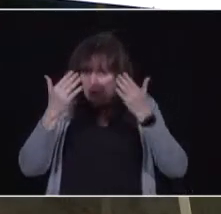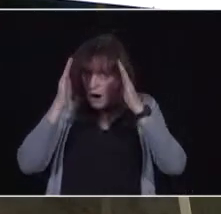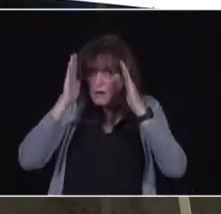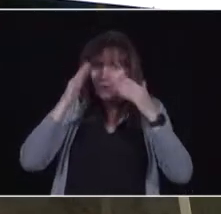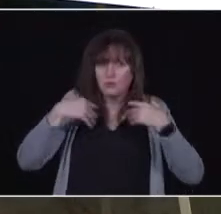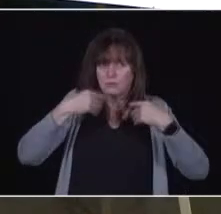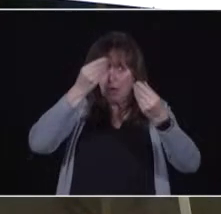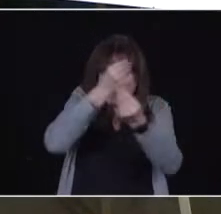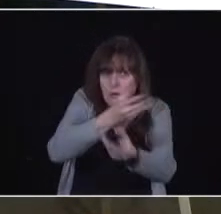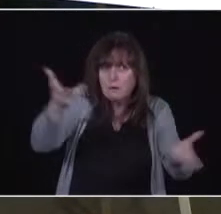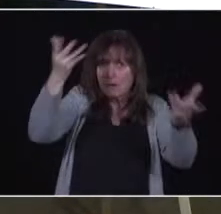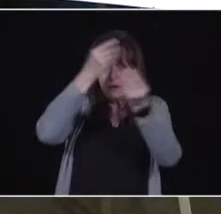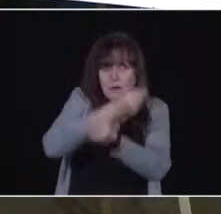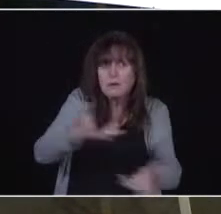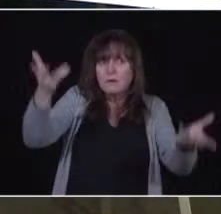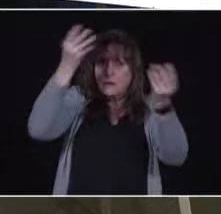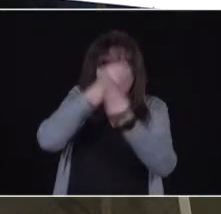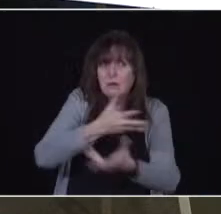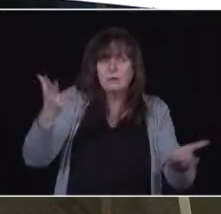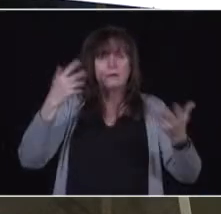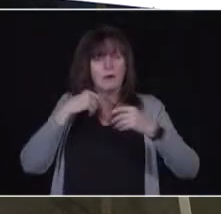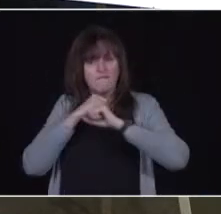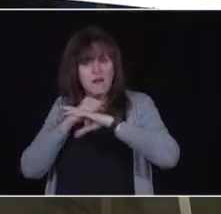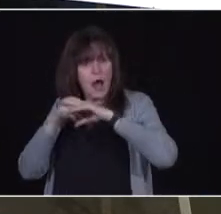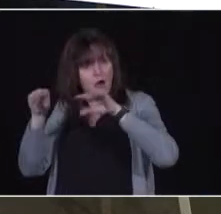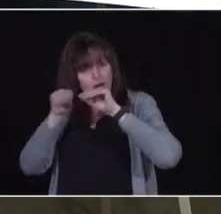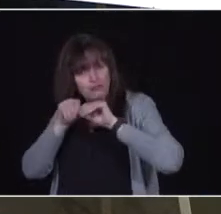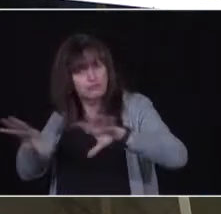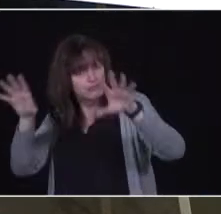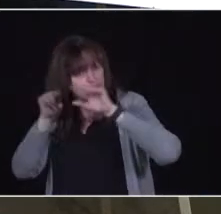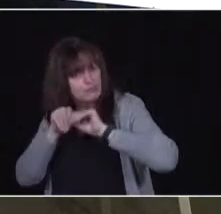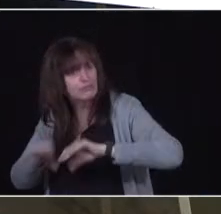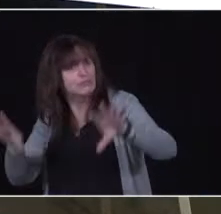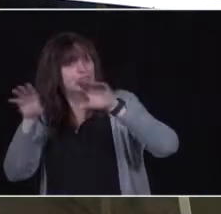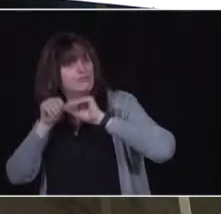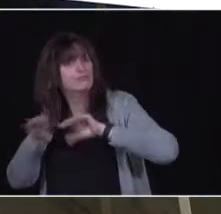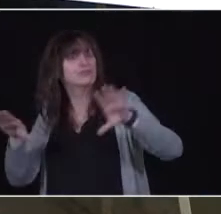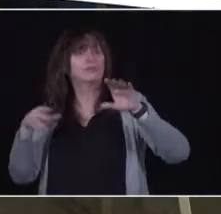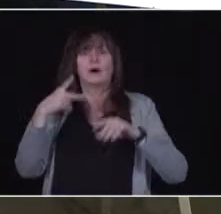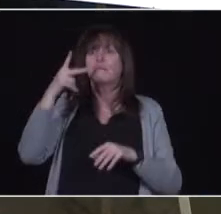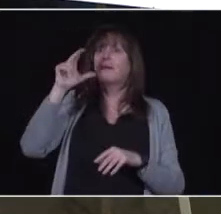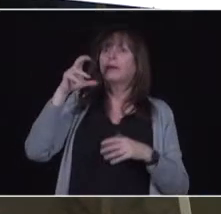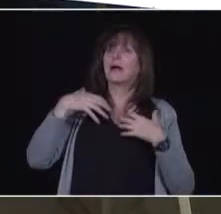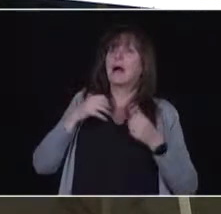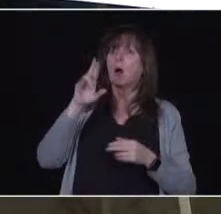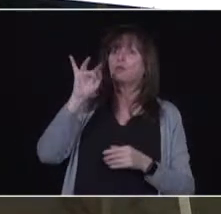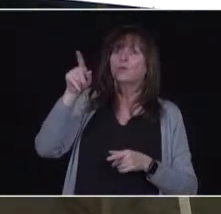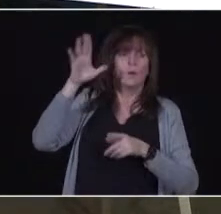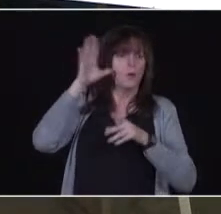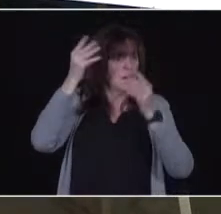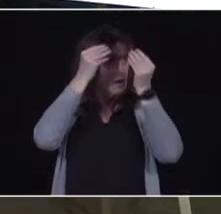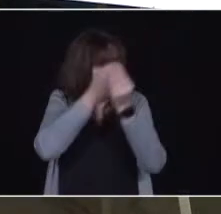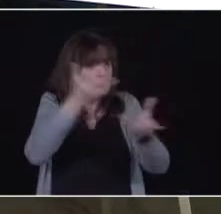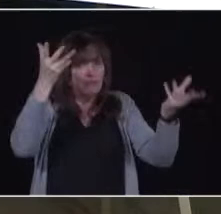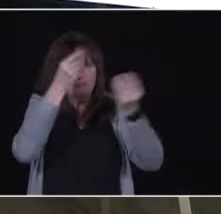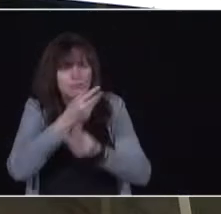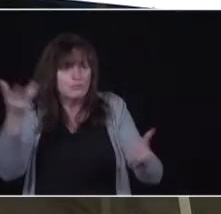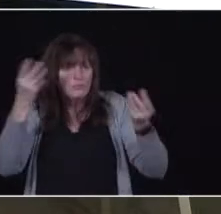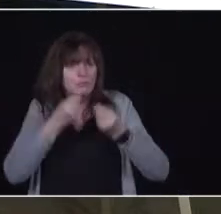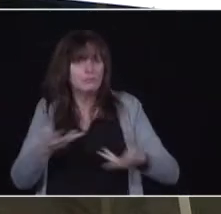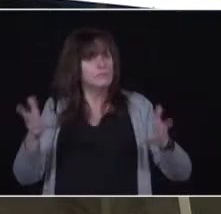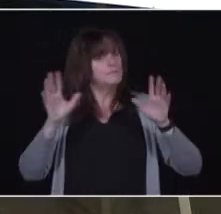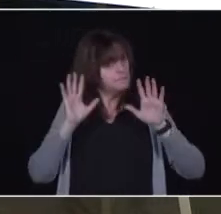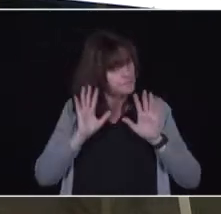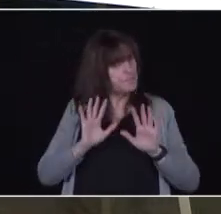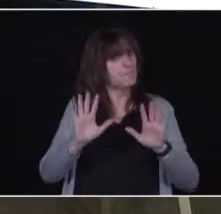province. The public health units are an incredible part of it. And if you are like me, before either November or December, you perhaps didn't